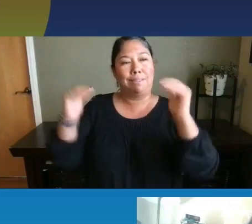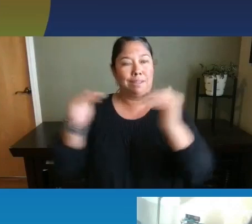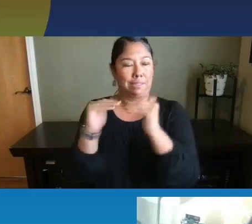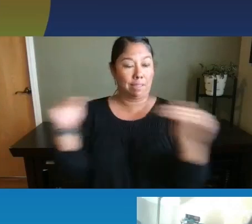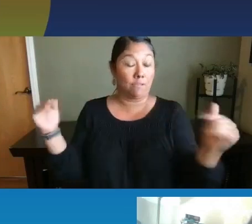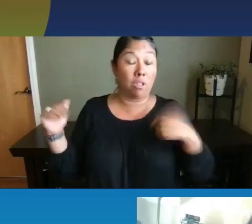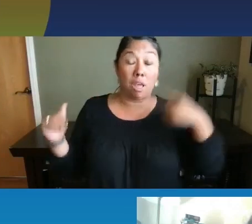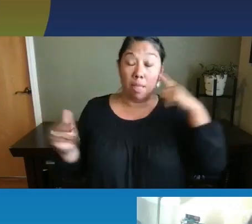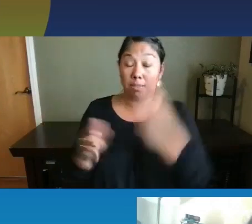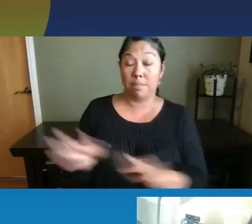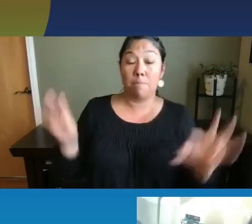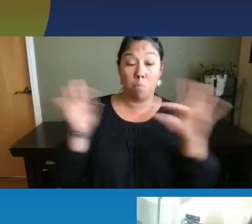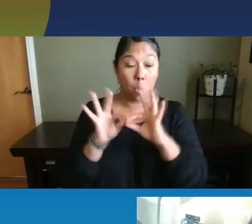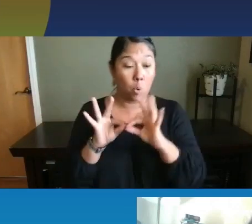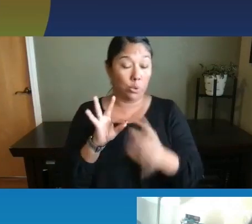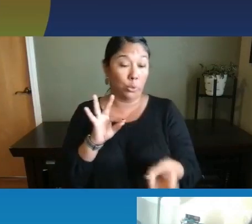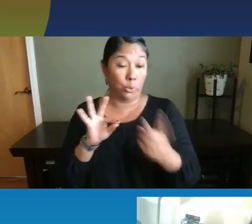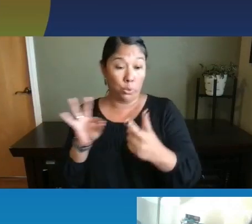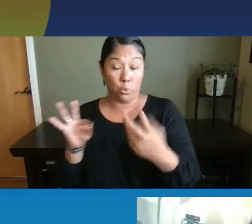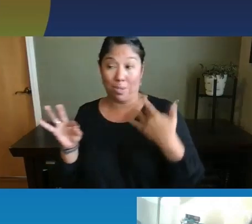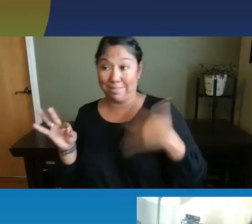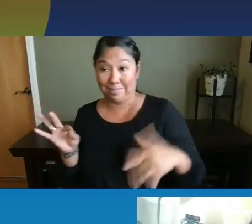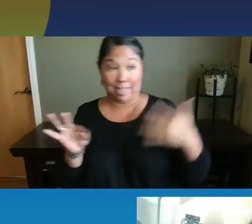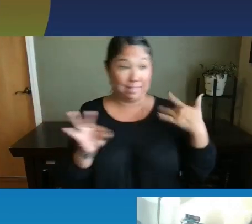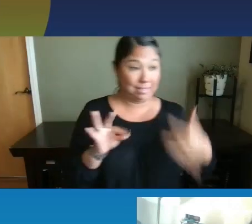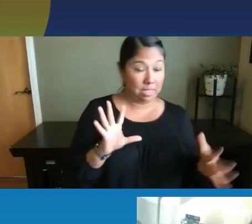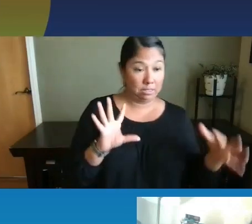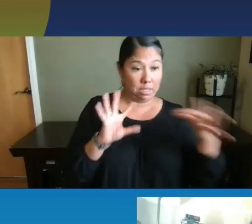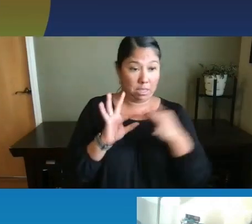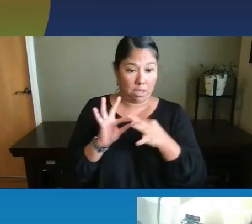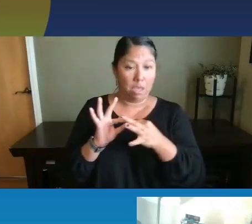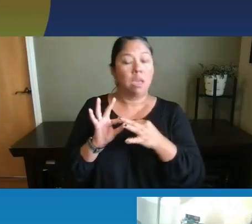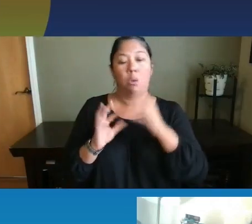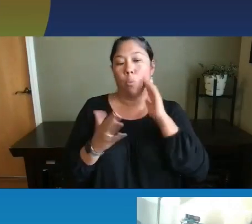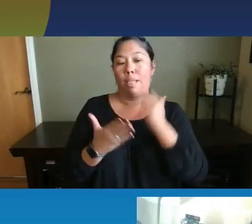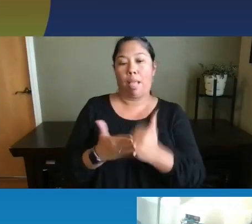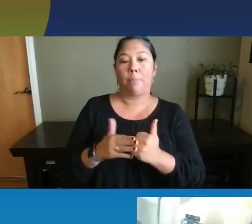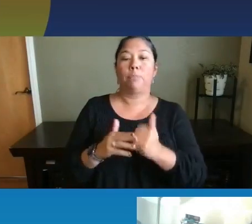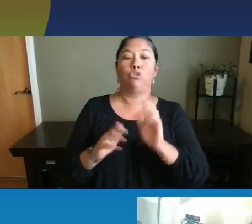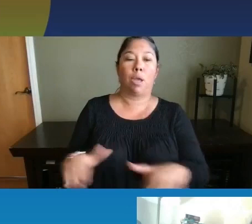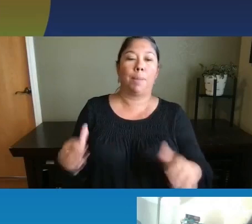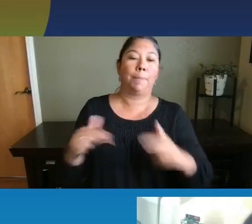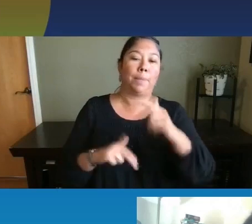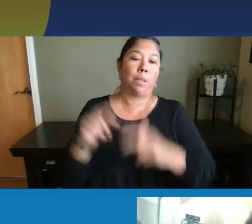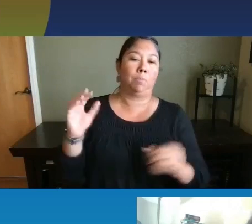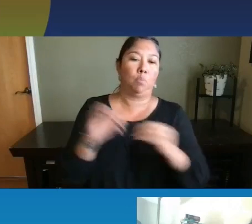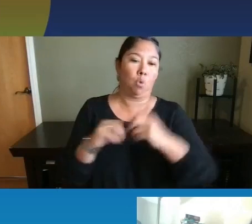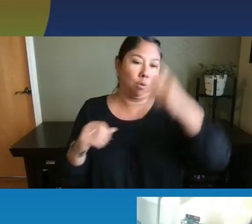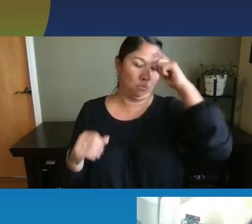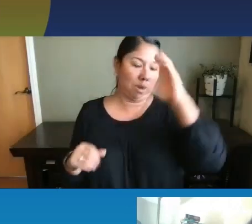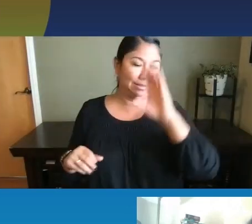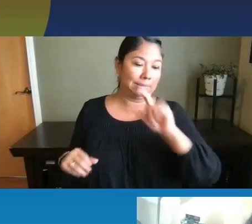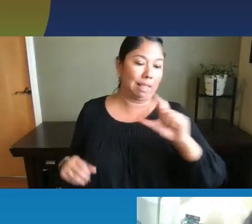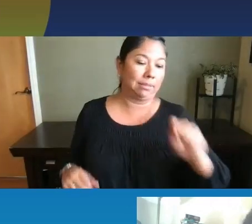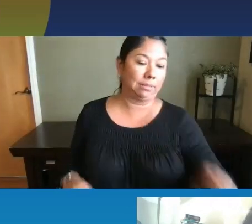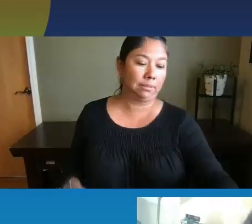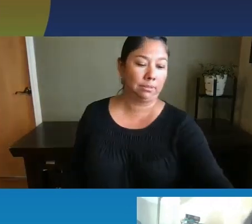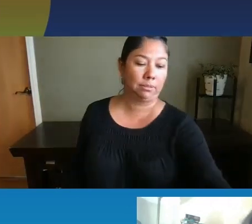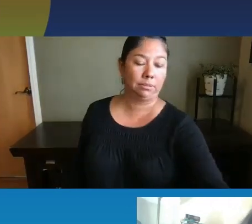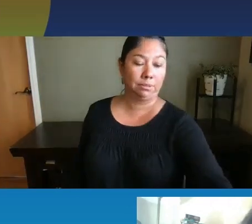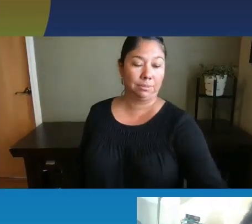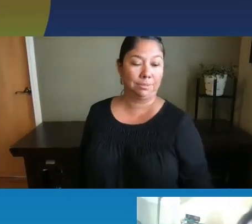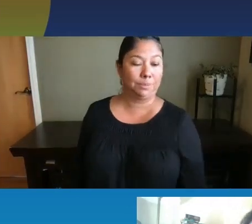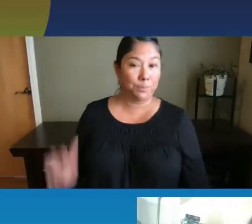realization that linking two senses together helps the child build so many more brain cells. Amazing.